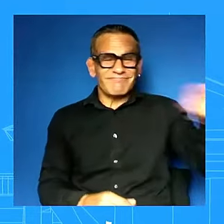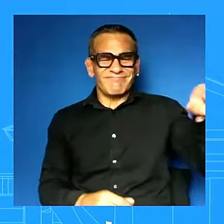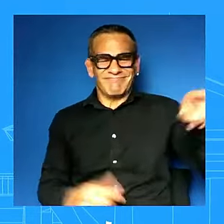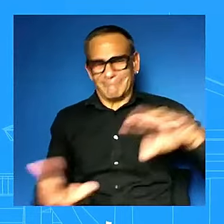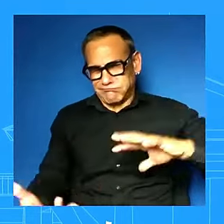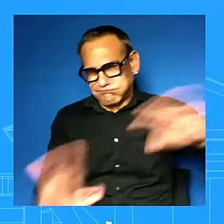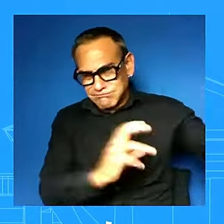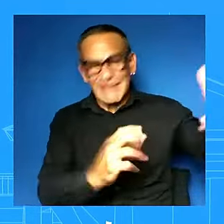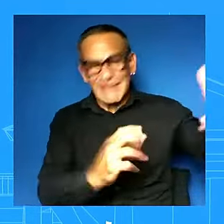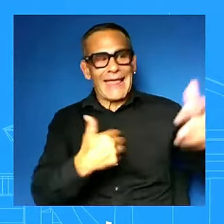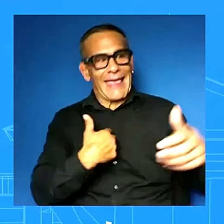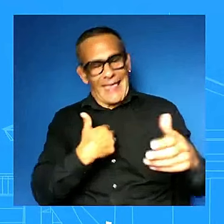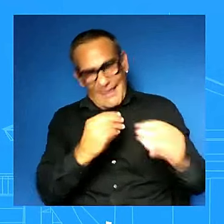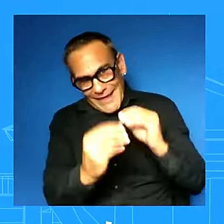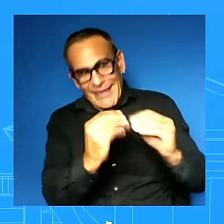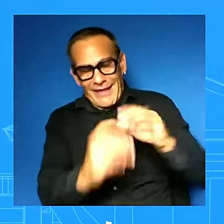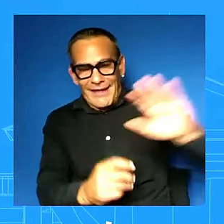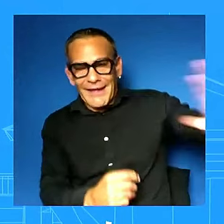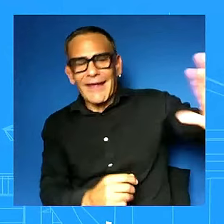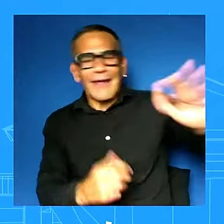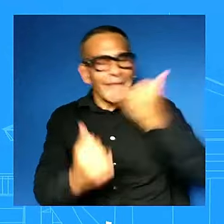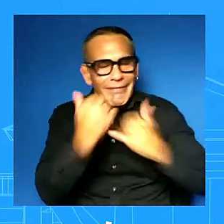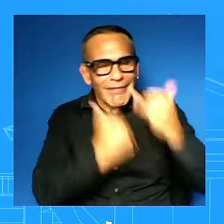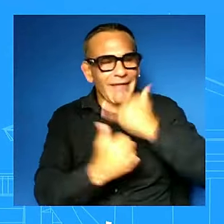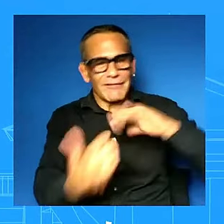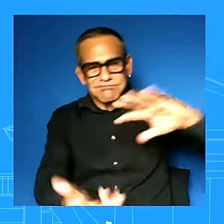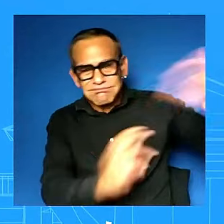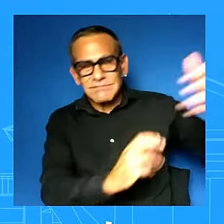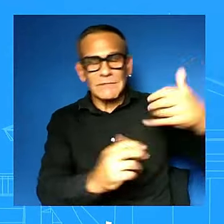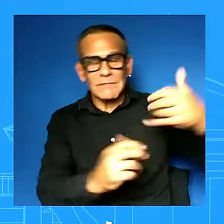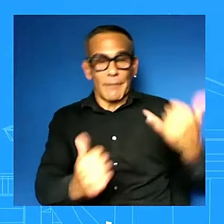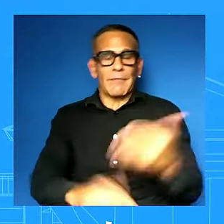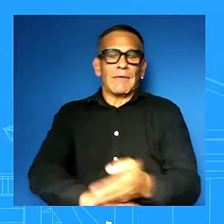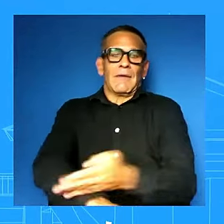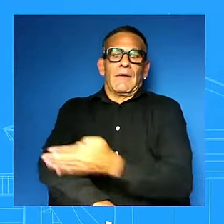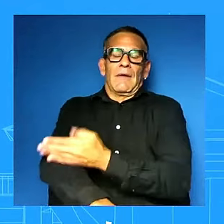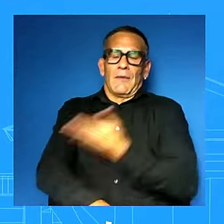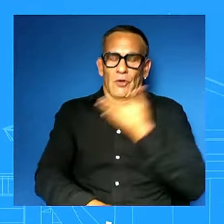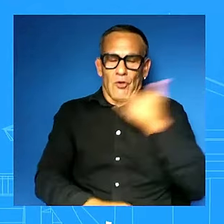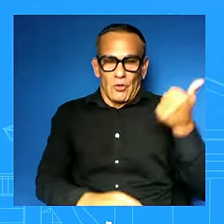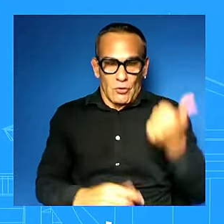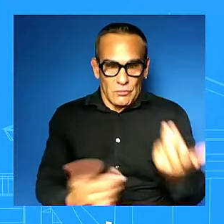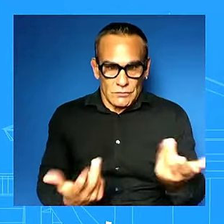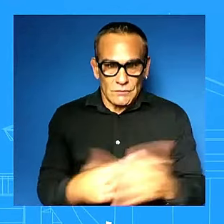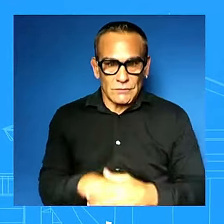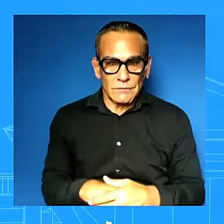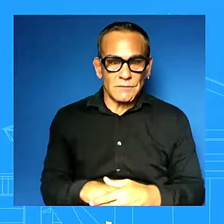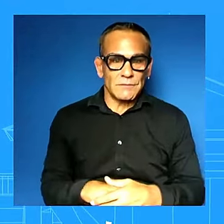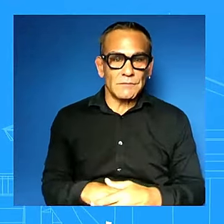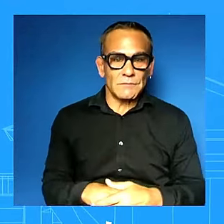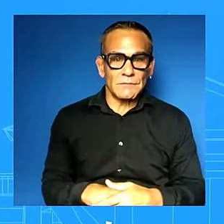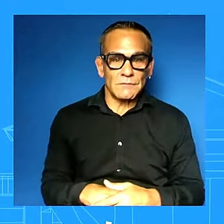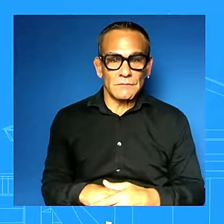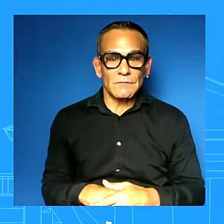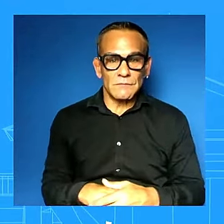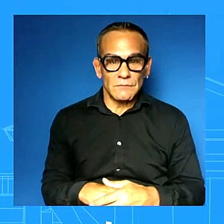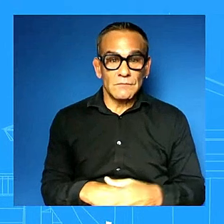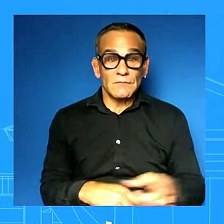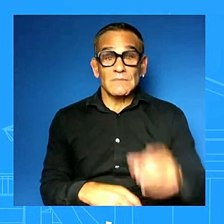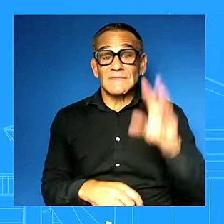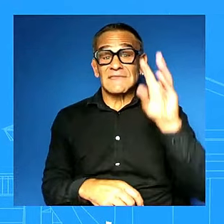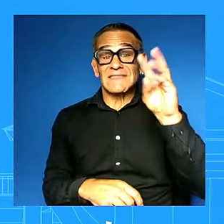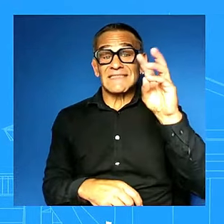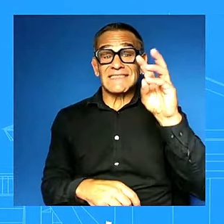israel's u.n mission said today that the six unrawed workers that were killed at the idf strike yesterday at the u.n